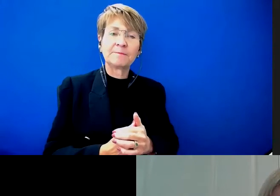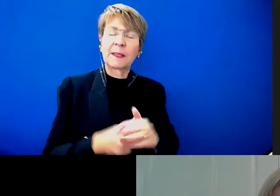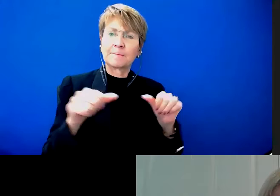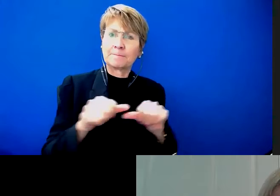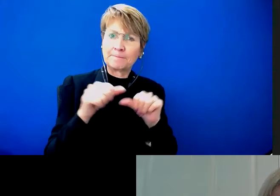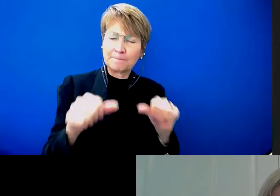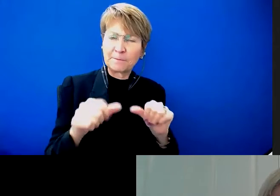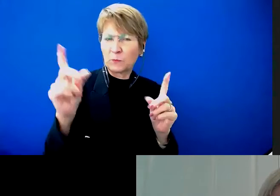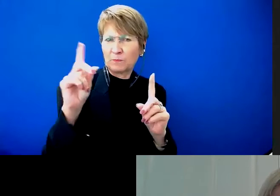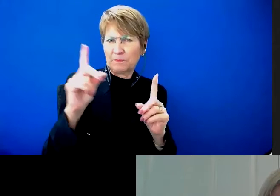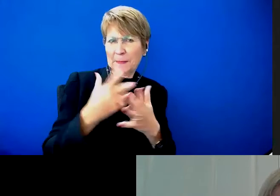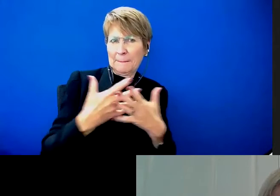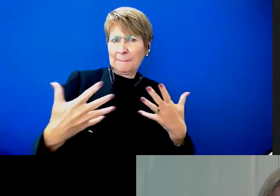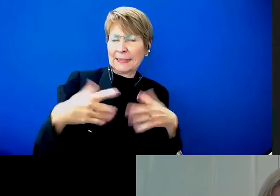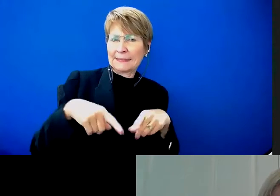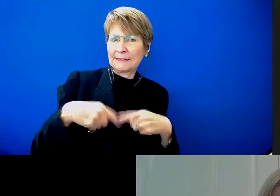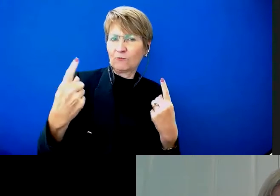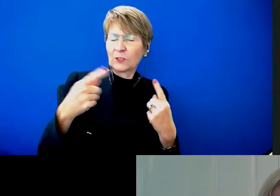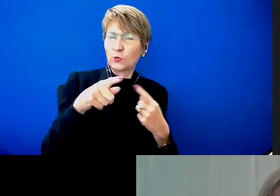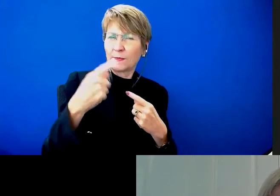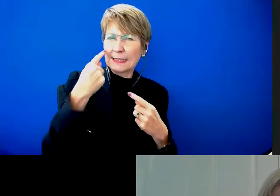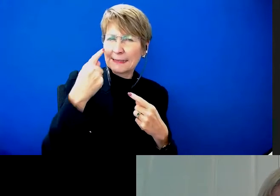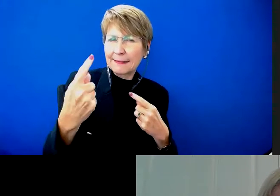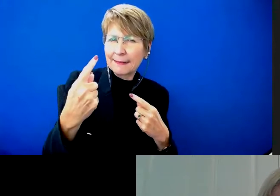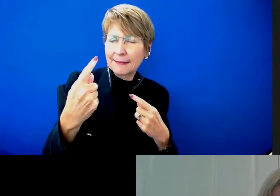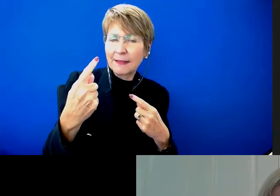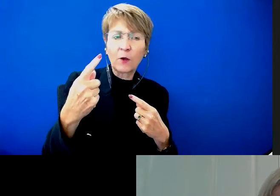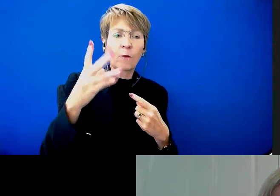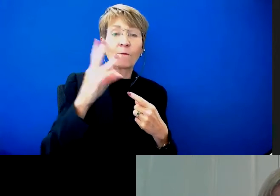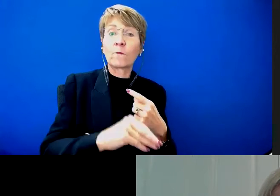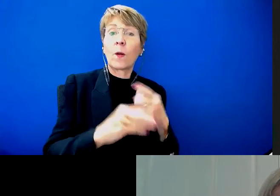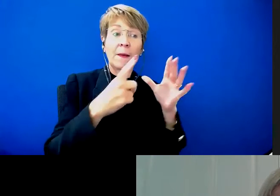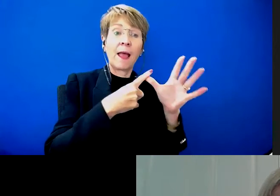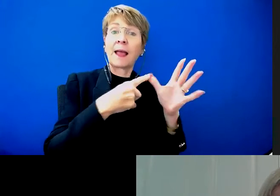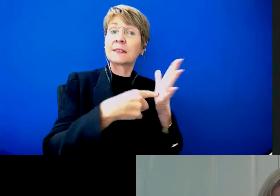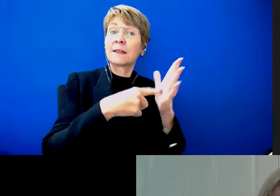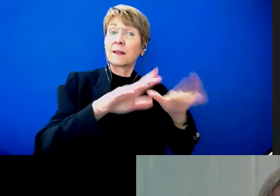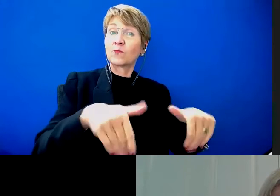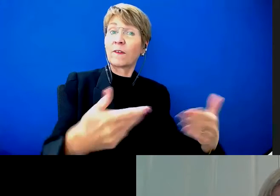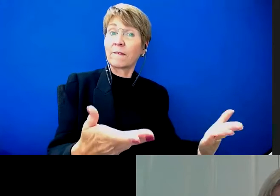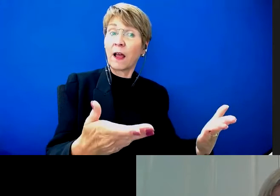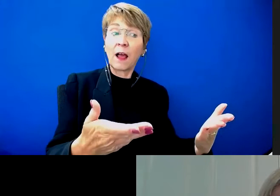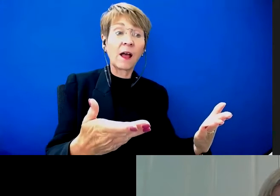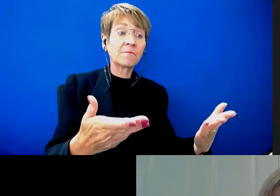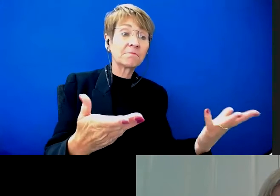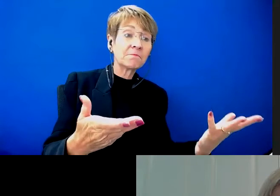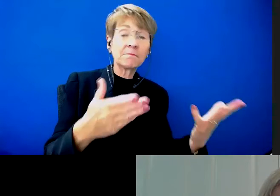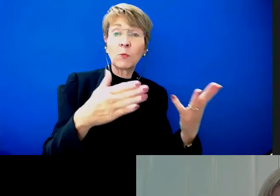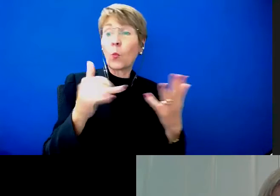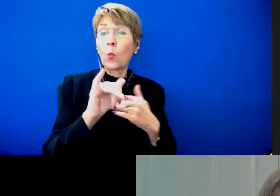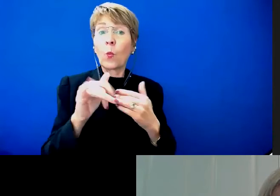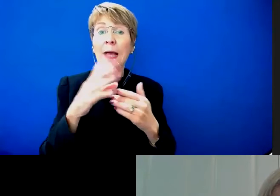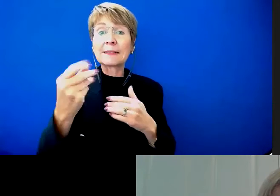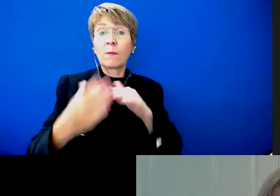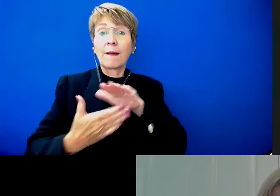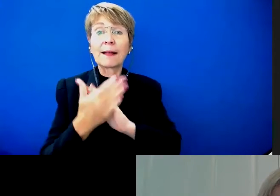some of the key differences you've been noticing between the provision of assistive technology to, say, someone who's under 65 under the